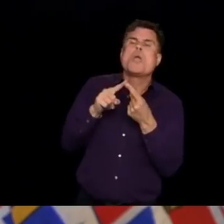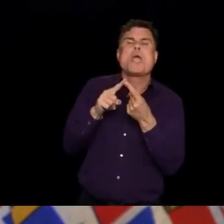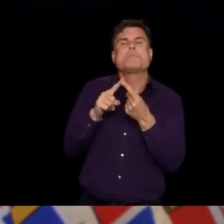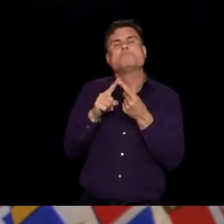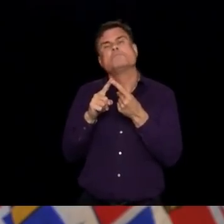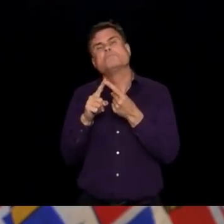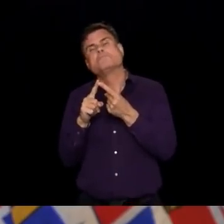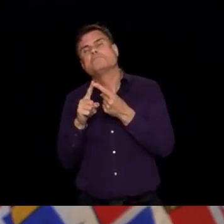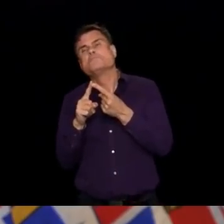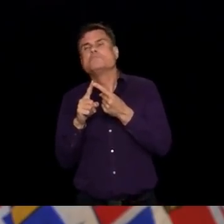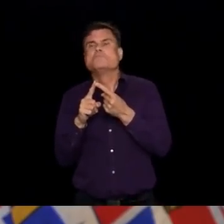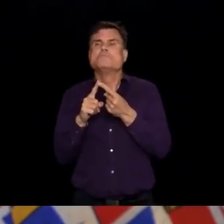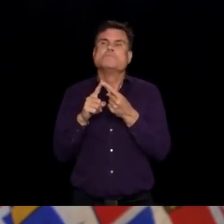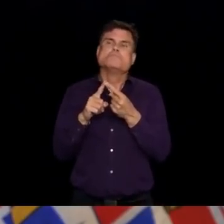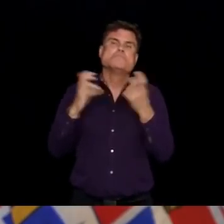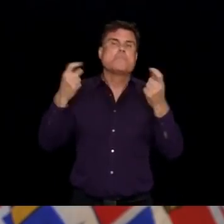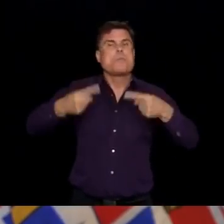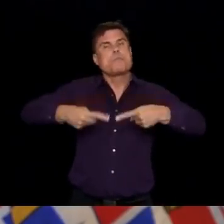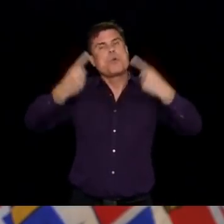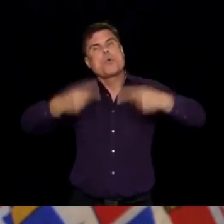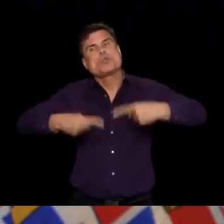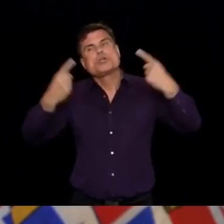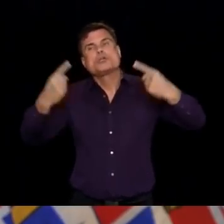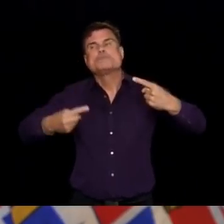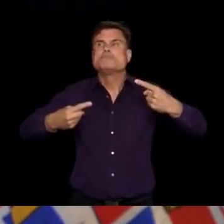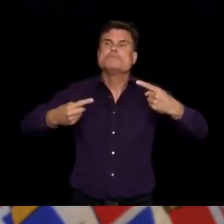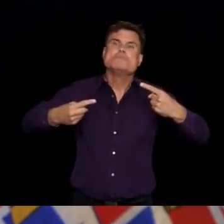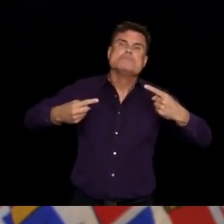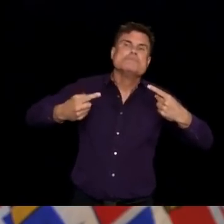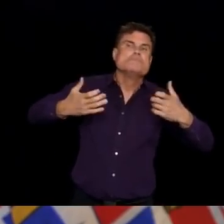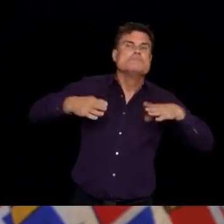Well, the U.S. themselves, they have